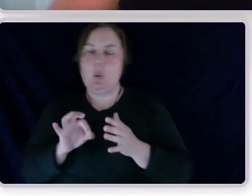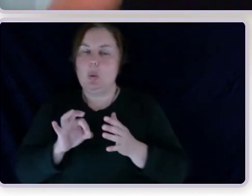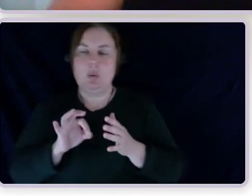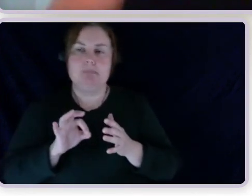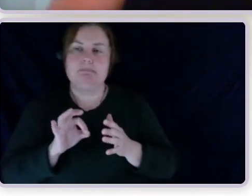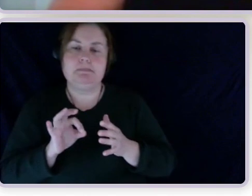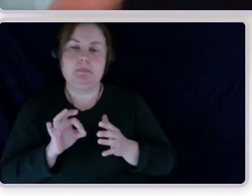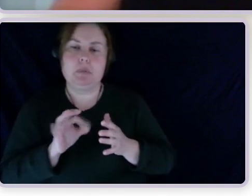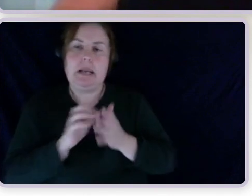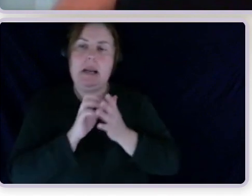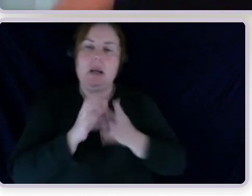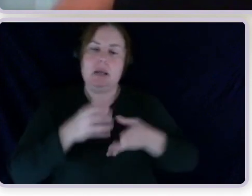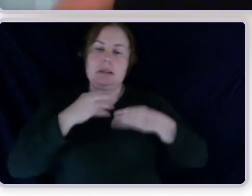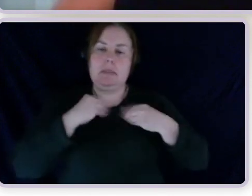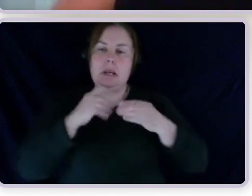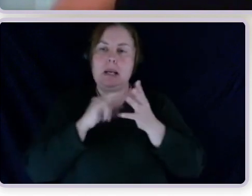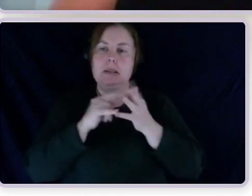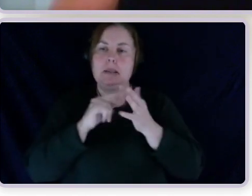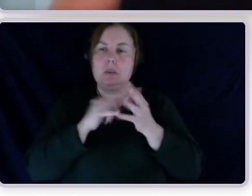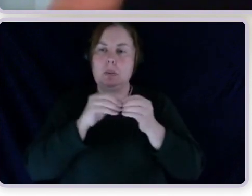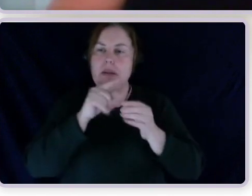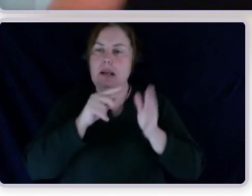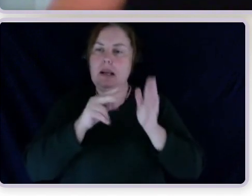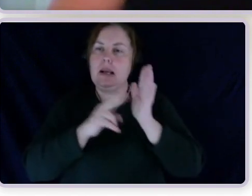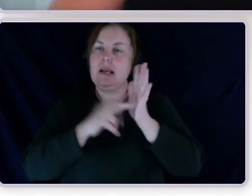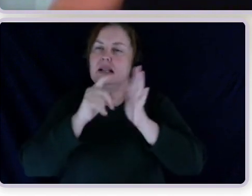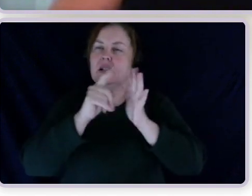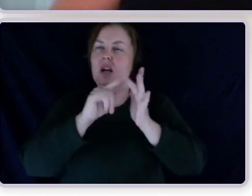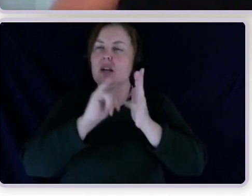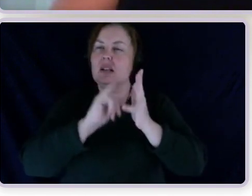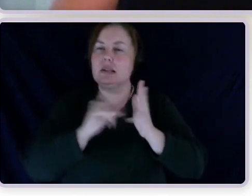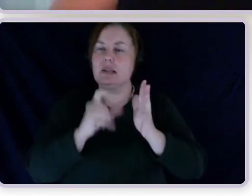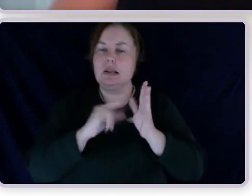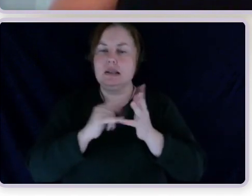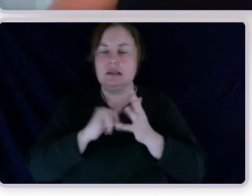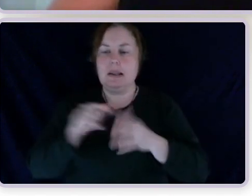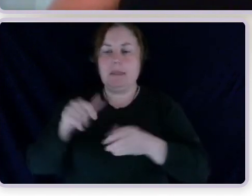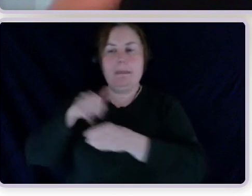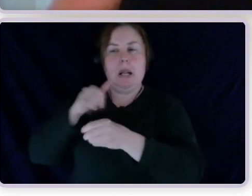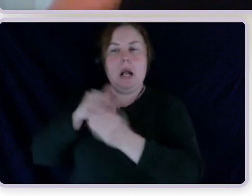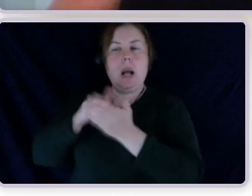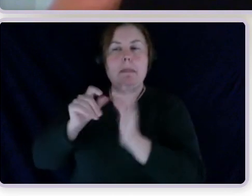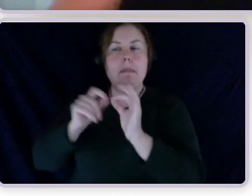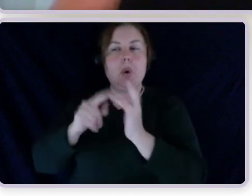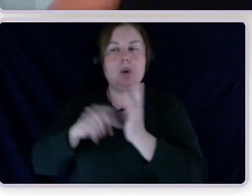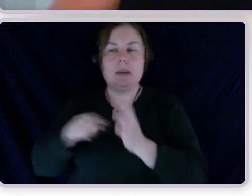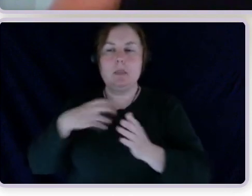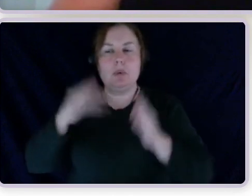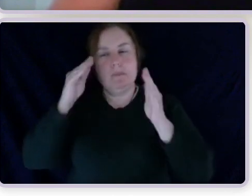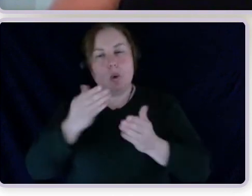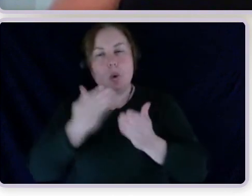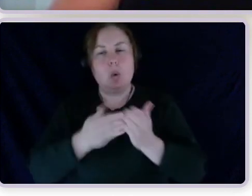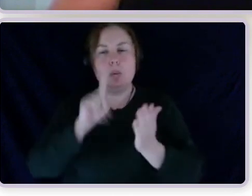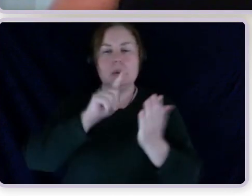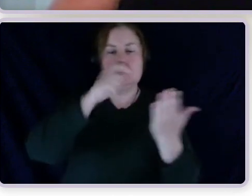not because the medical help bot is it's very much focused on the DSP criteria and specifically